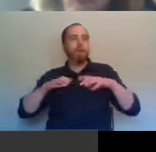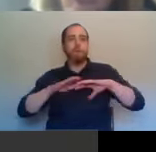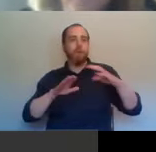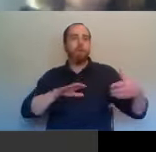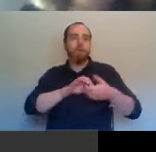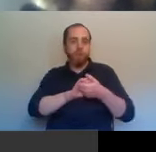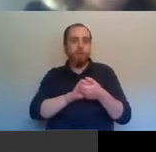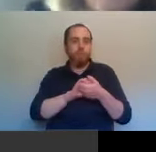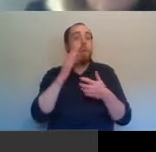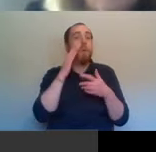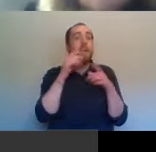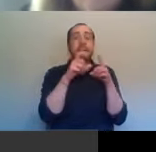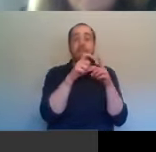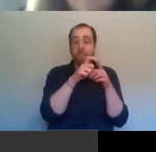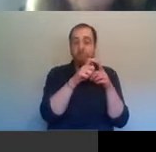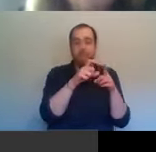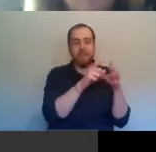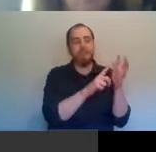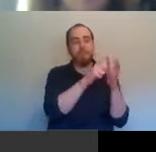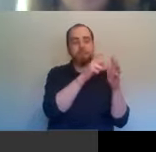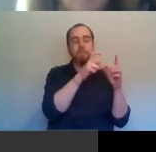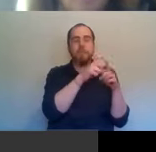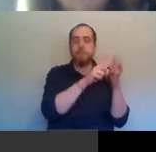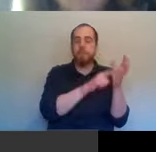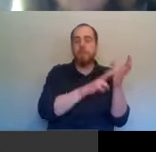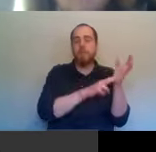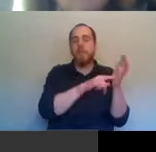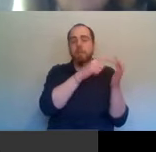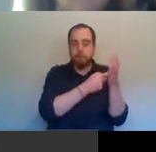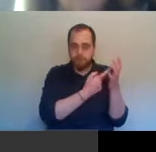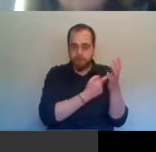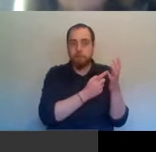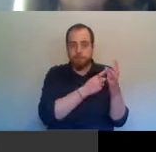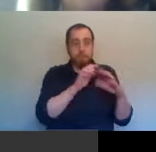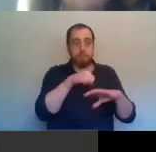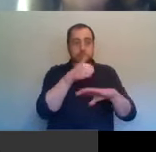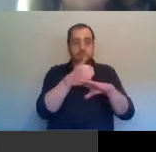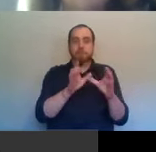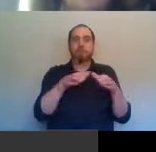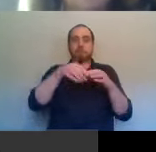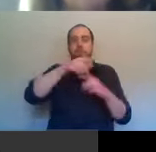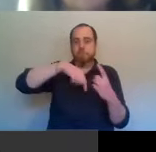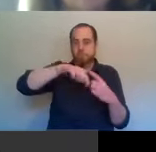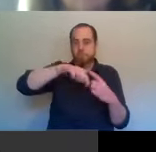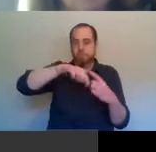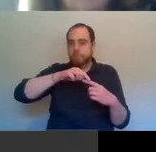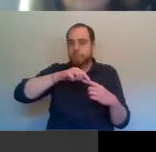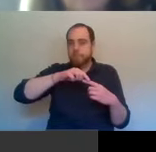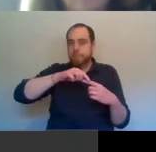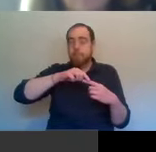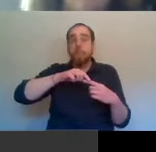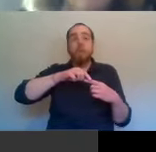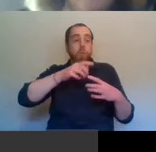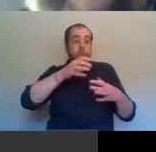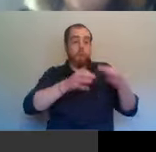ultra-conservative figure, four of the committing people in the original Fianna Fáil party